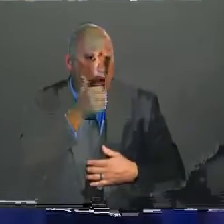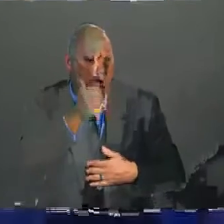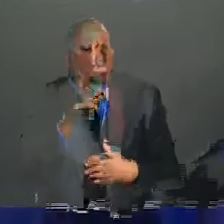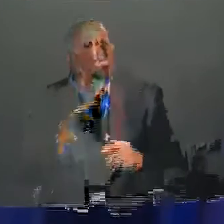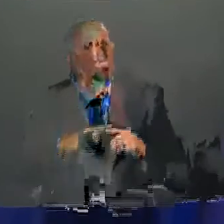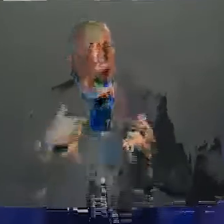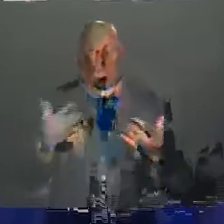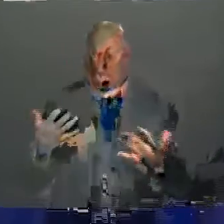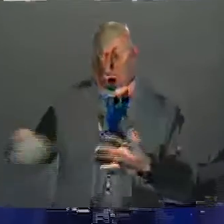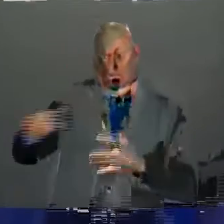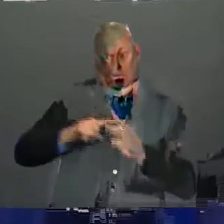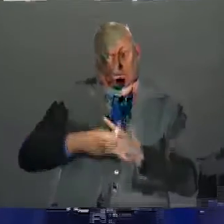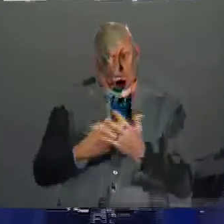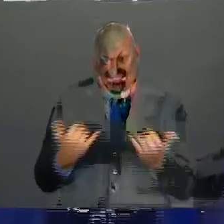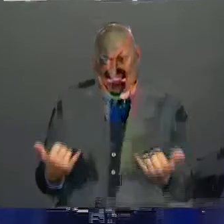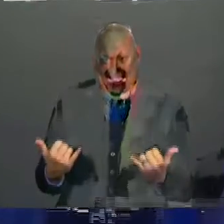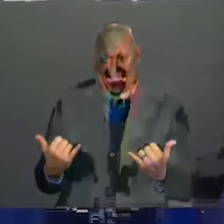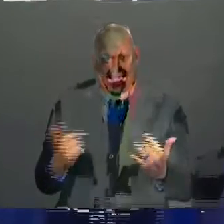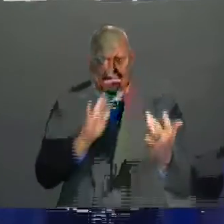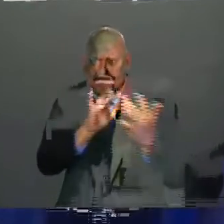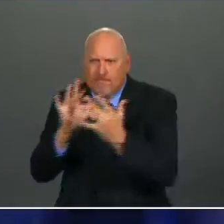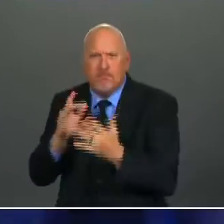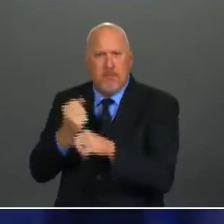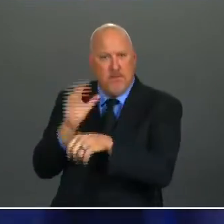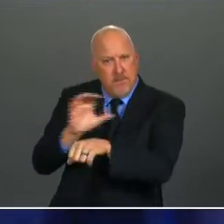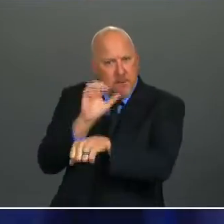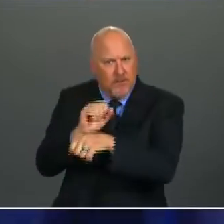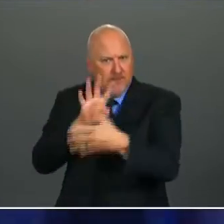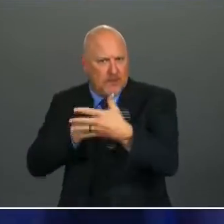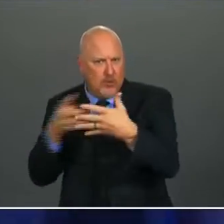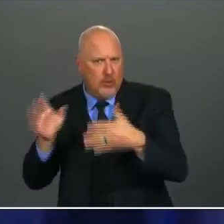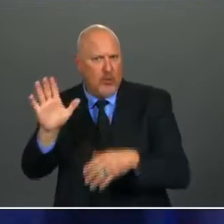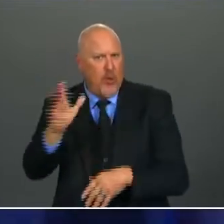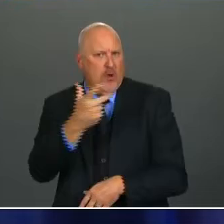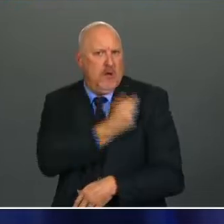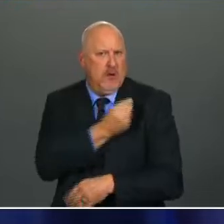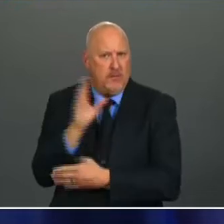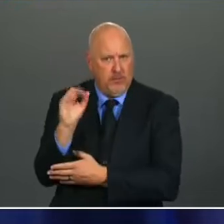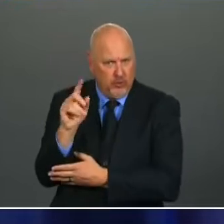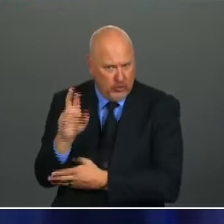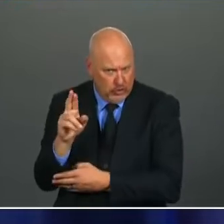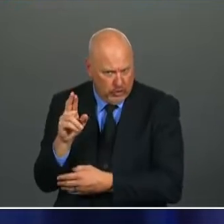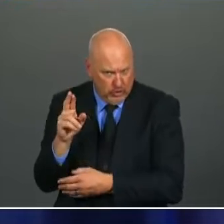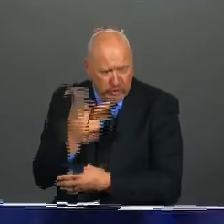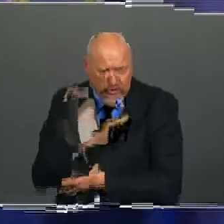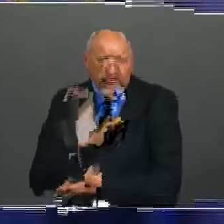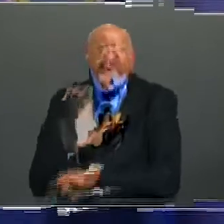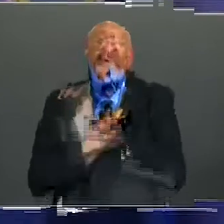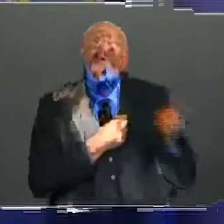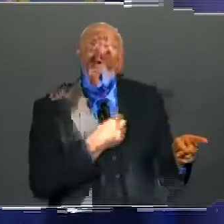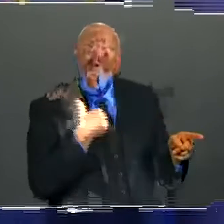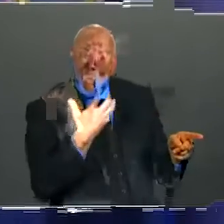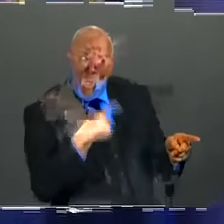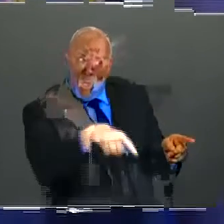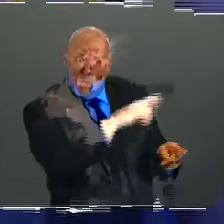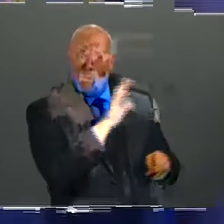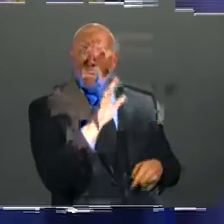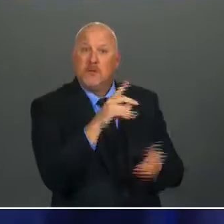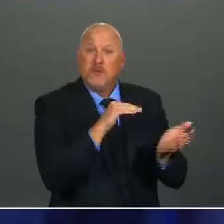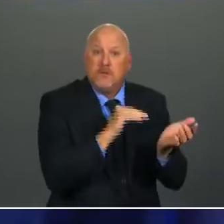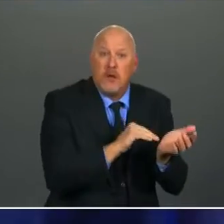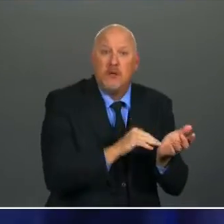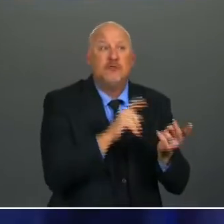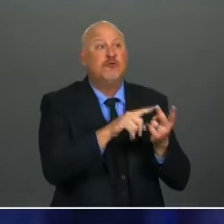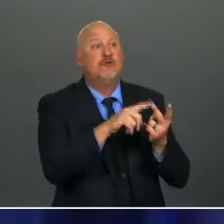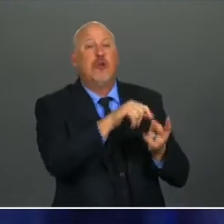also asking vaccine providers to proactively reach out to anyone over the age of 65 as well as those with underlying medical conditions